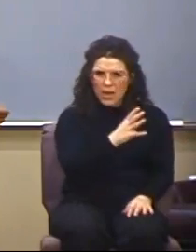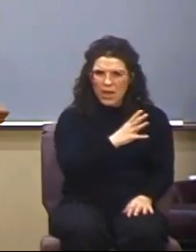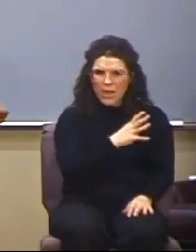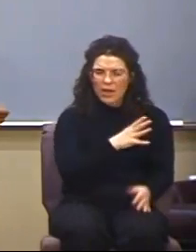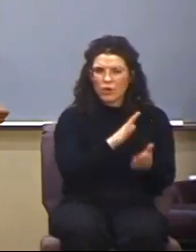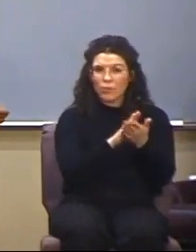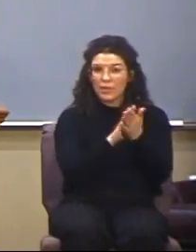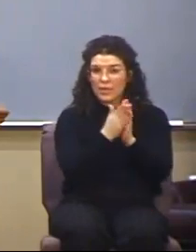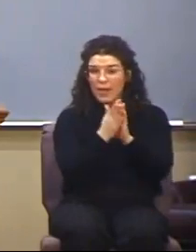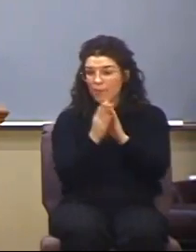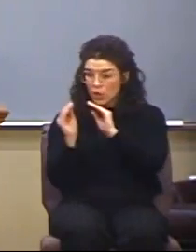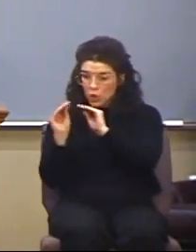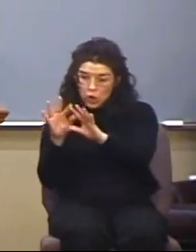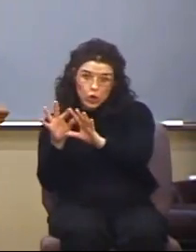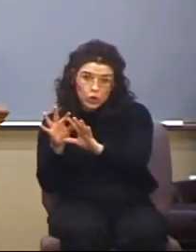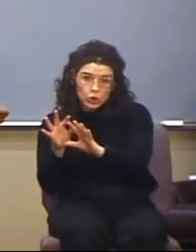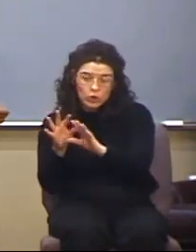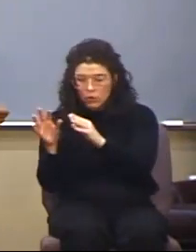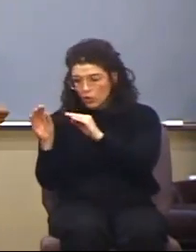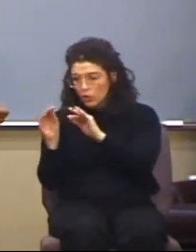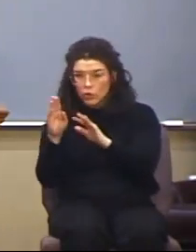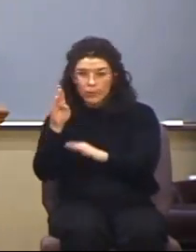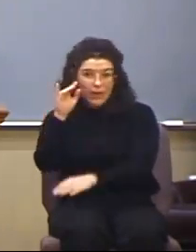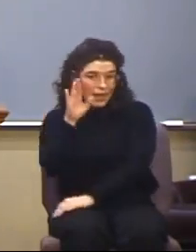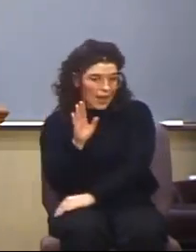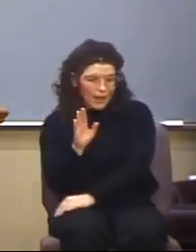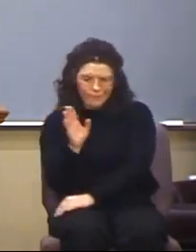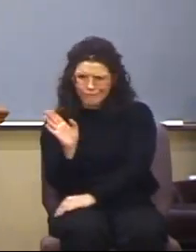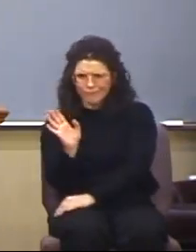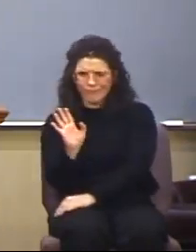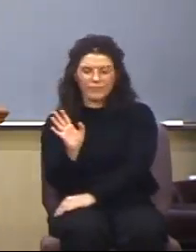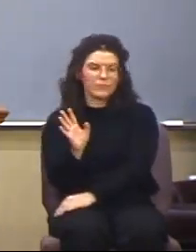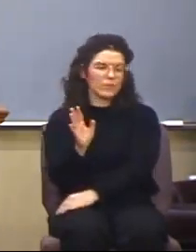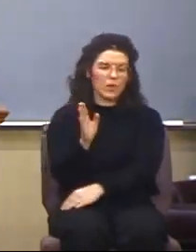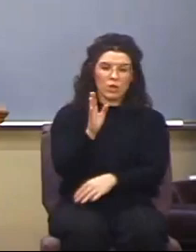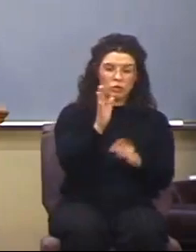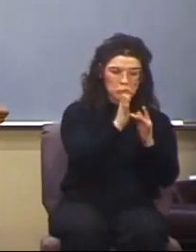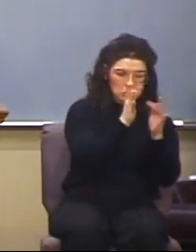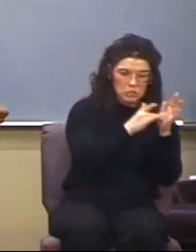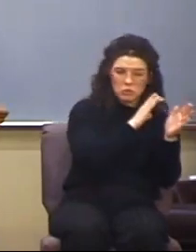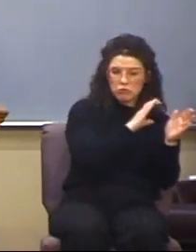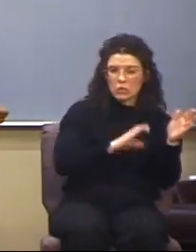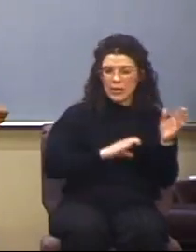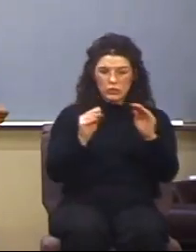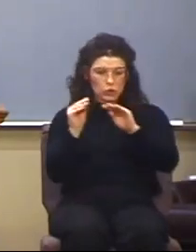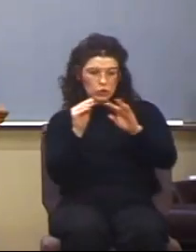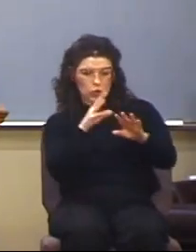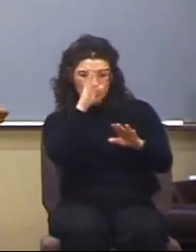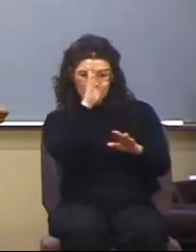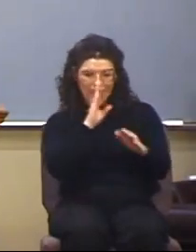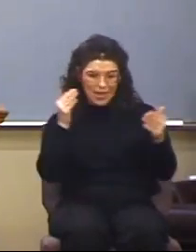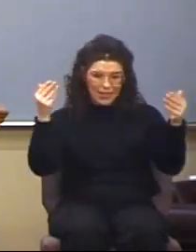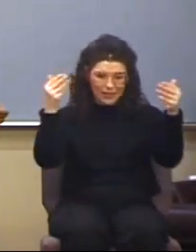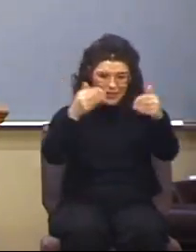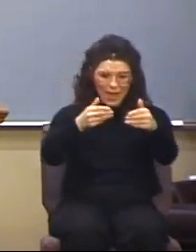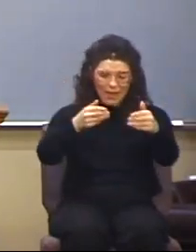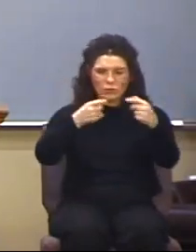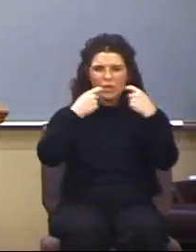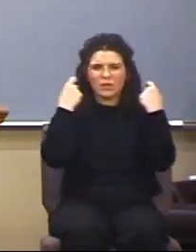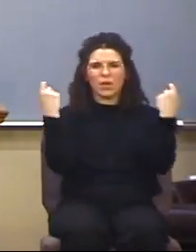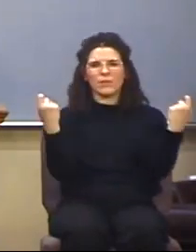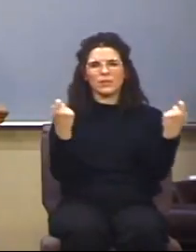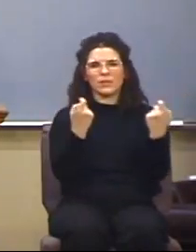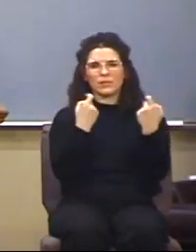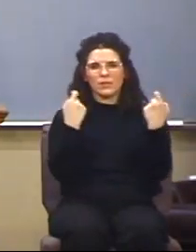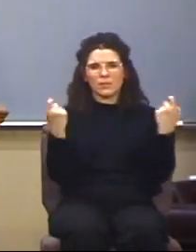accursed or cursed by God. He was cursed by God as the object of sin. 2